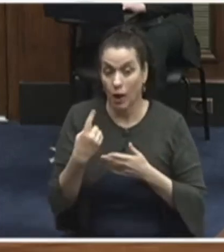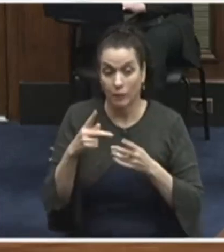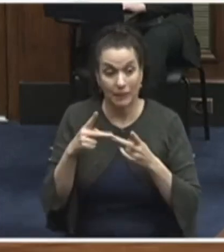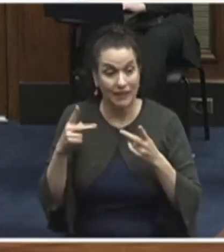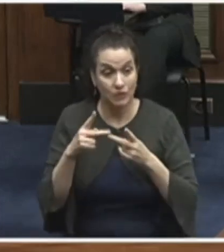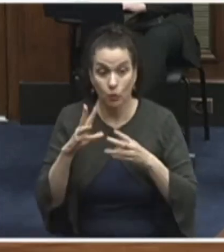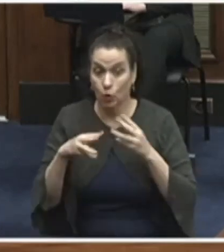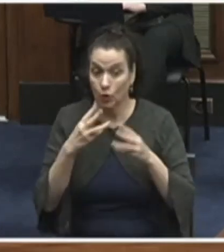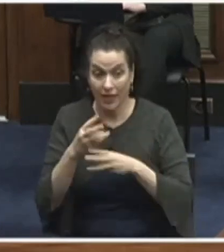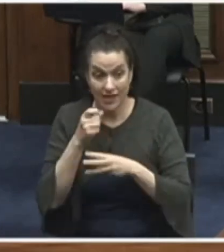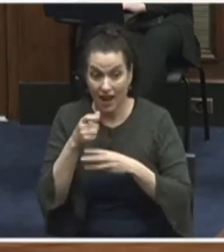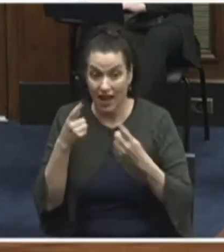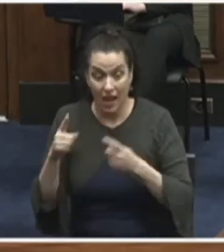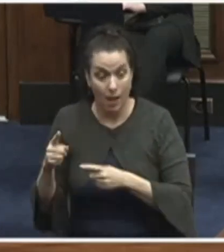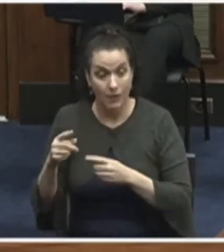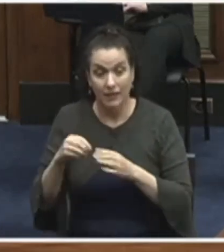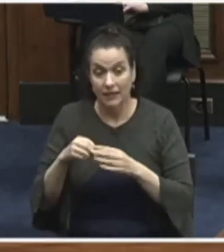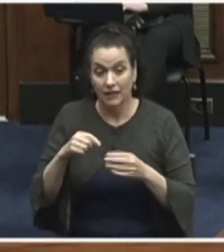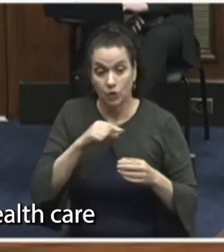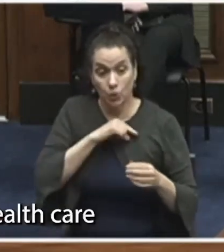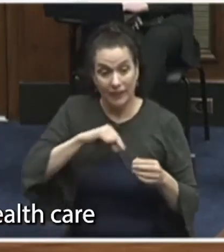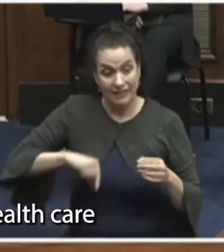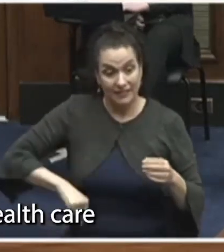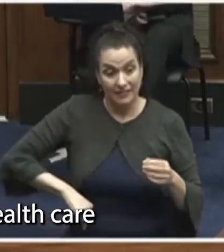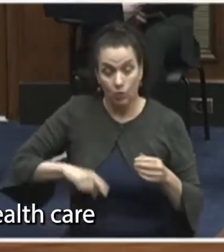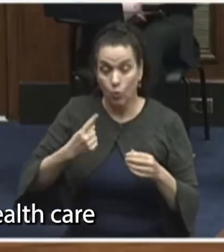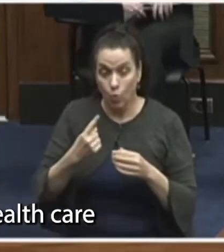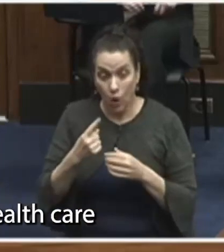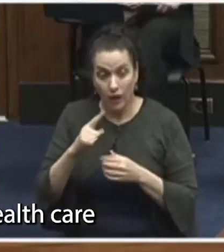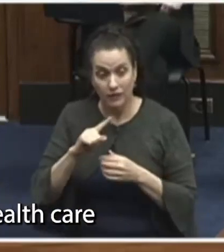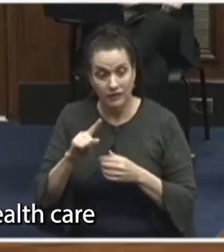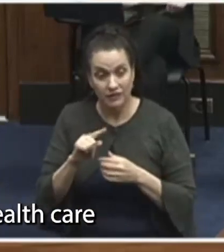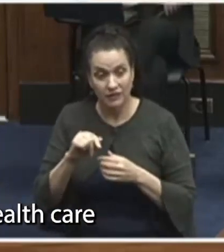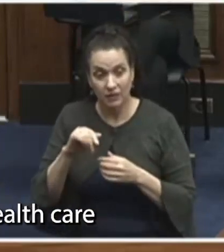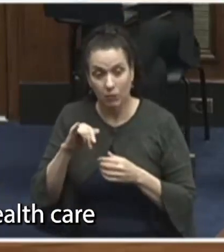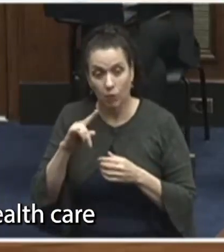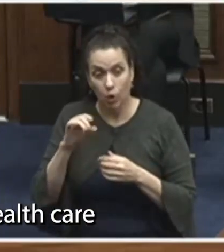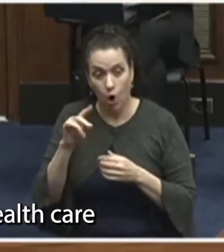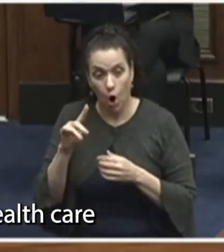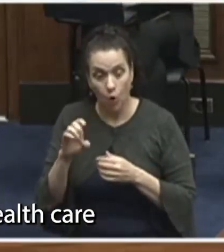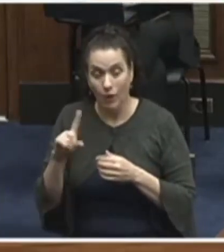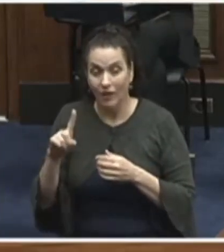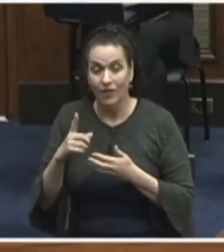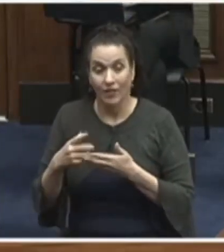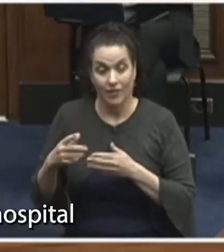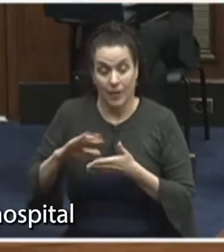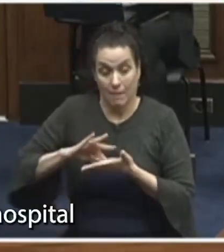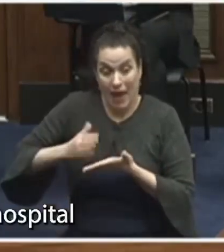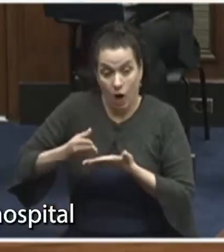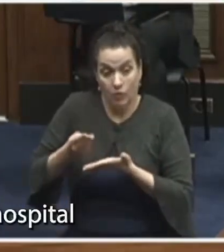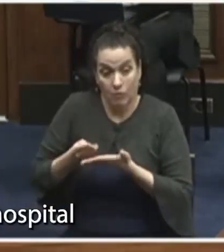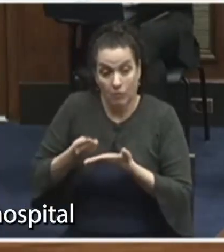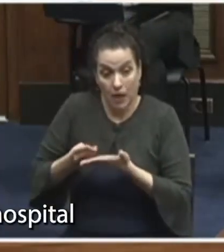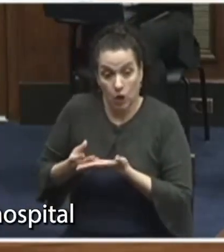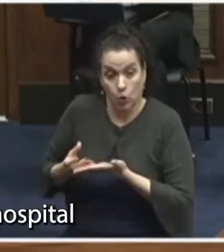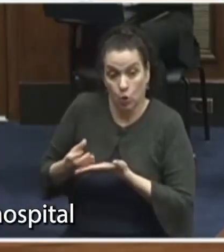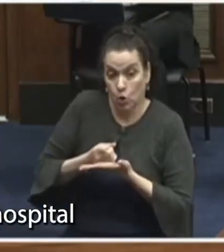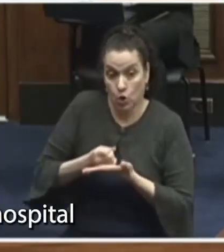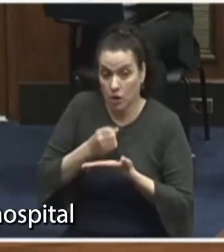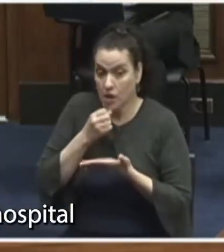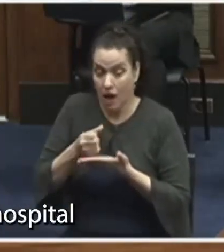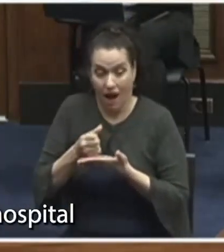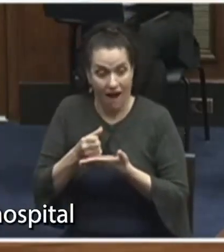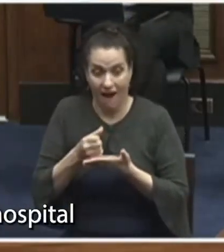One of the handful of zip codes where your income does not determine the quality of health care that you have. And the reason for that